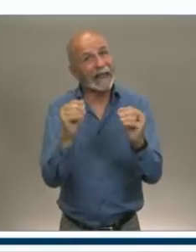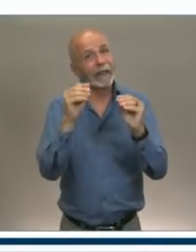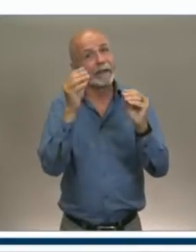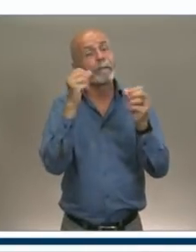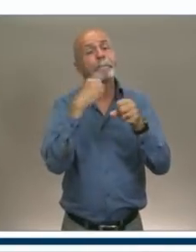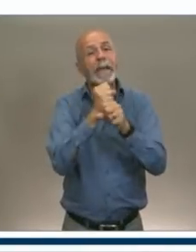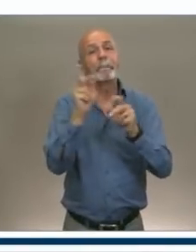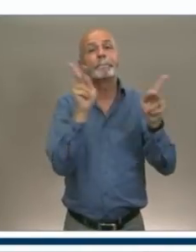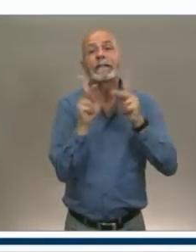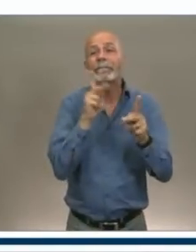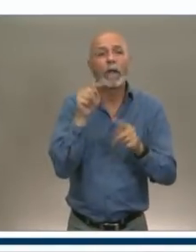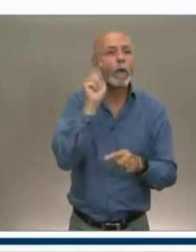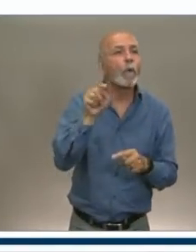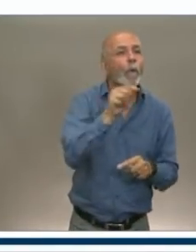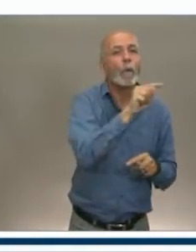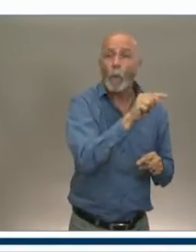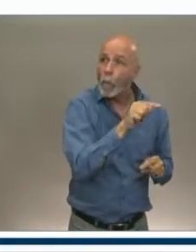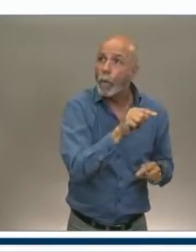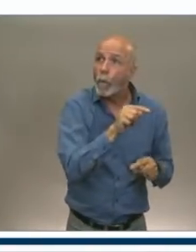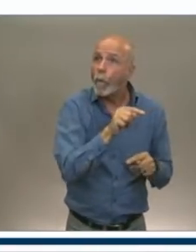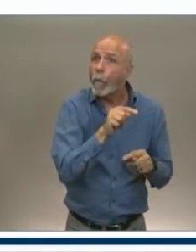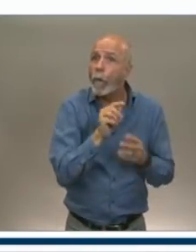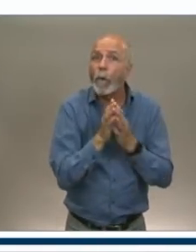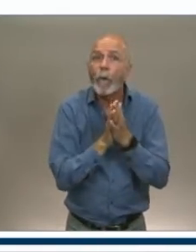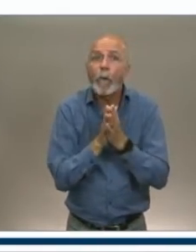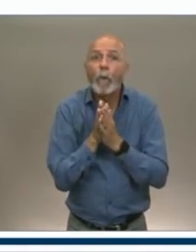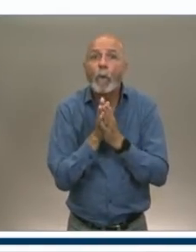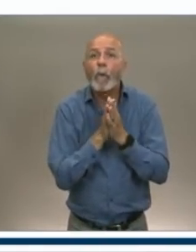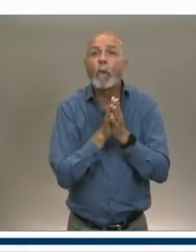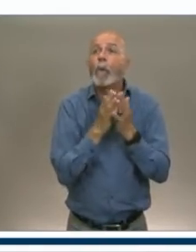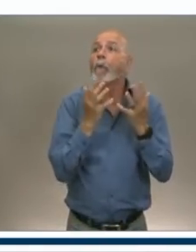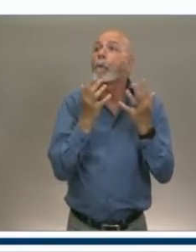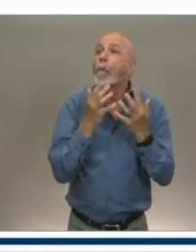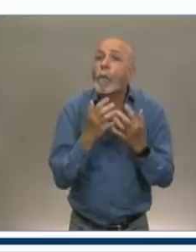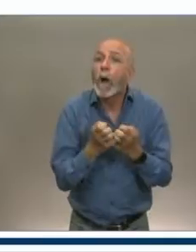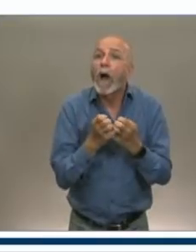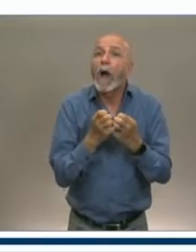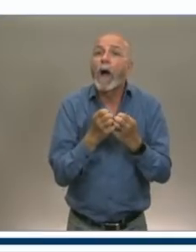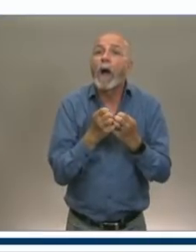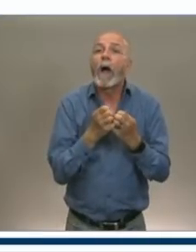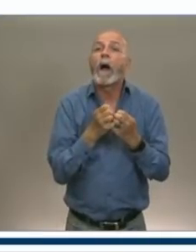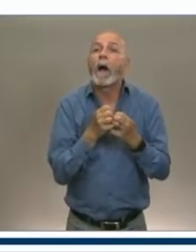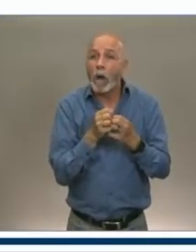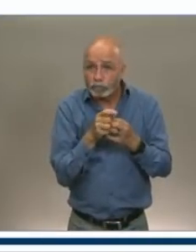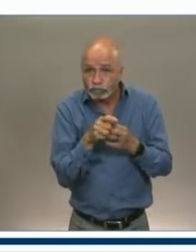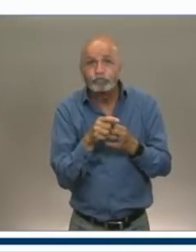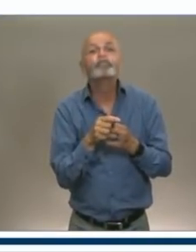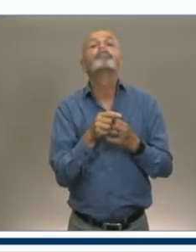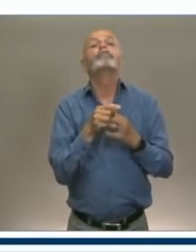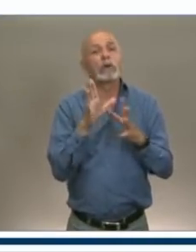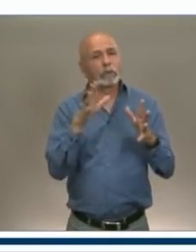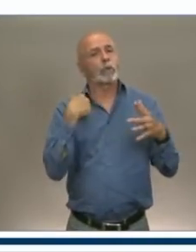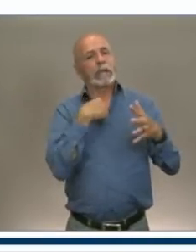provider and make sure that they're providing those